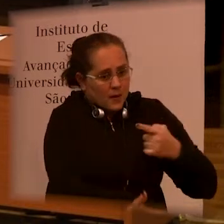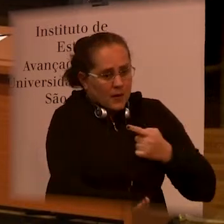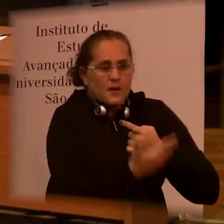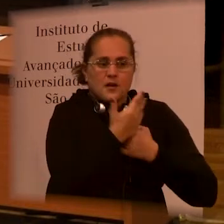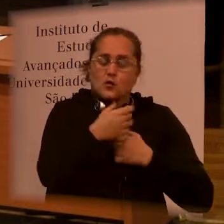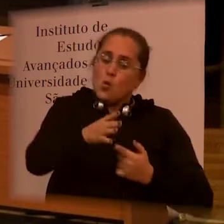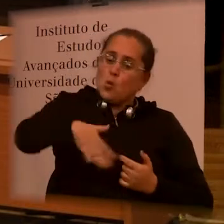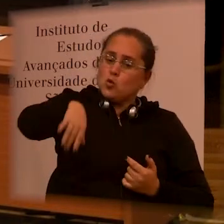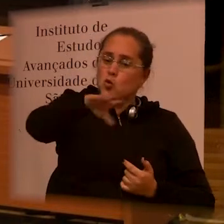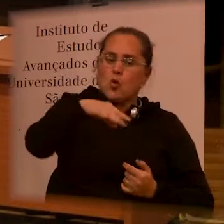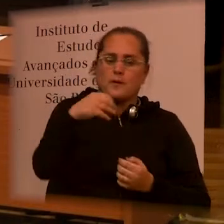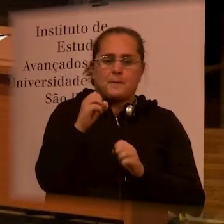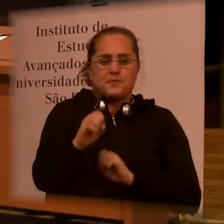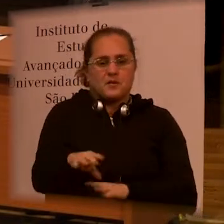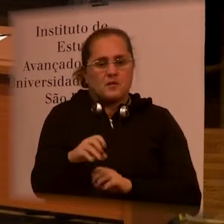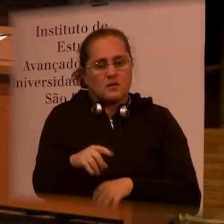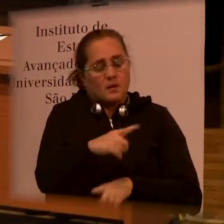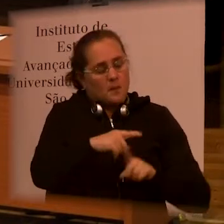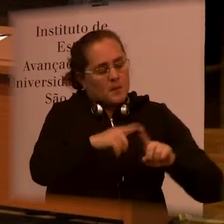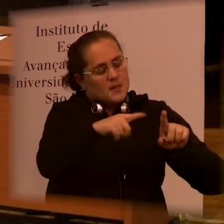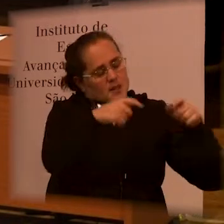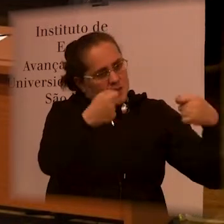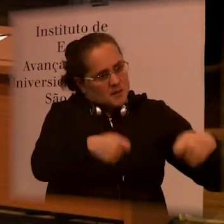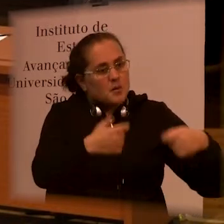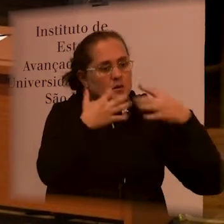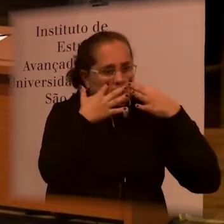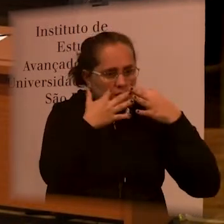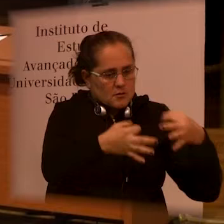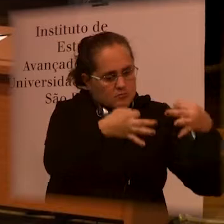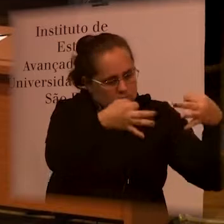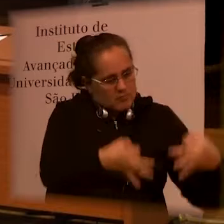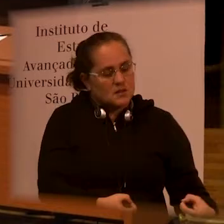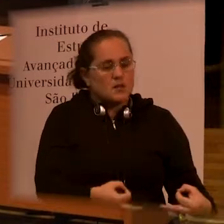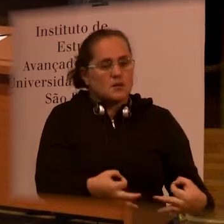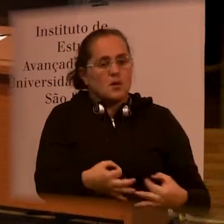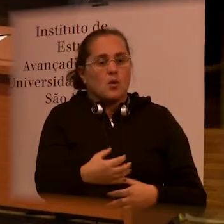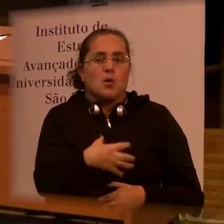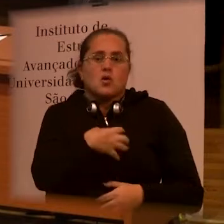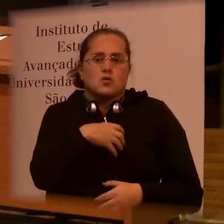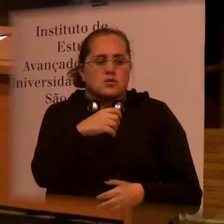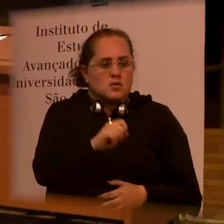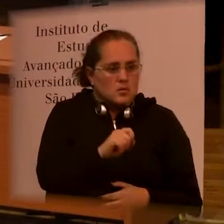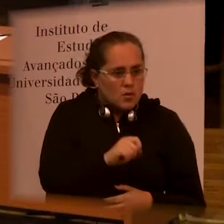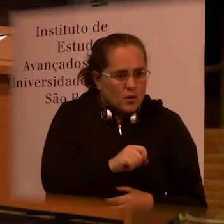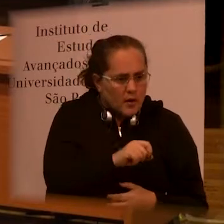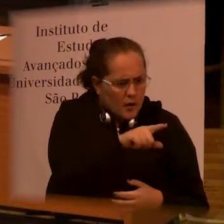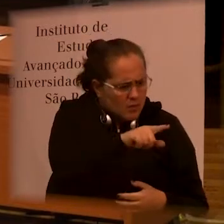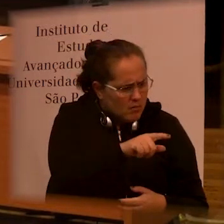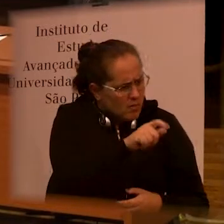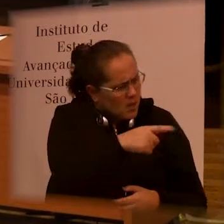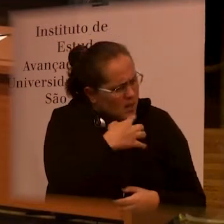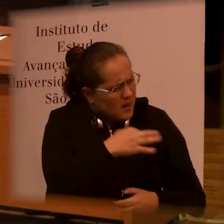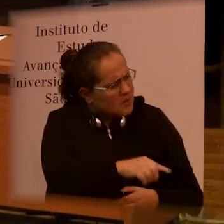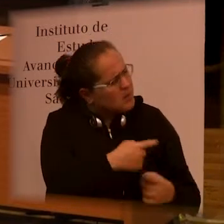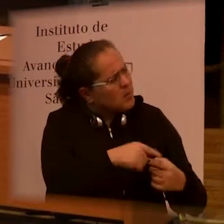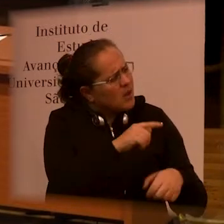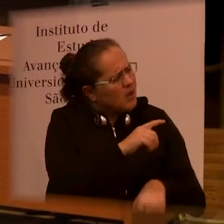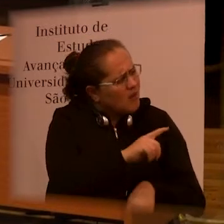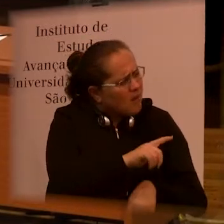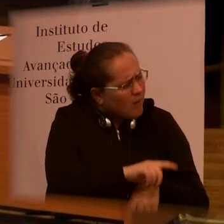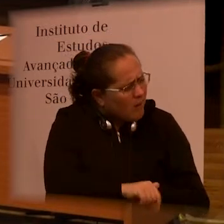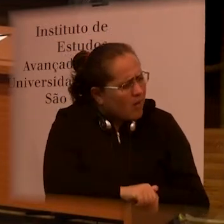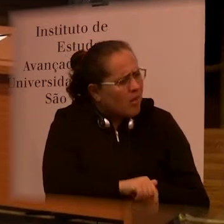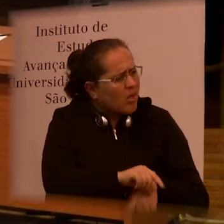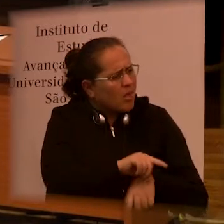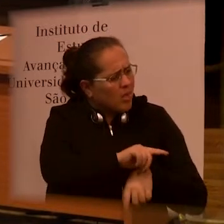have disabilities. And these institutions have to have that specific attention